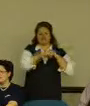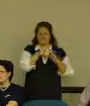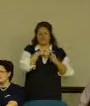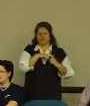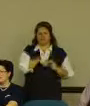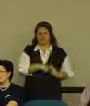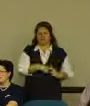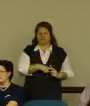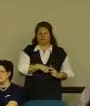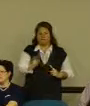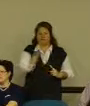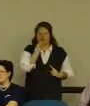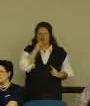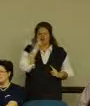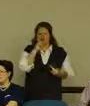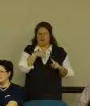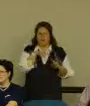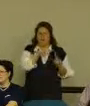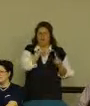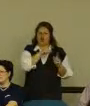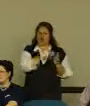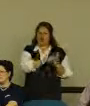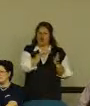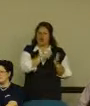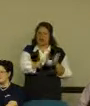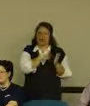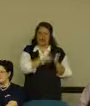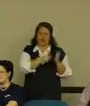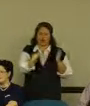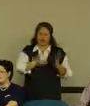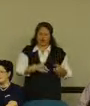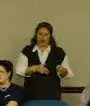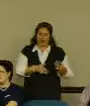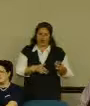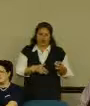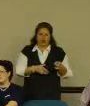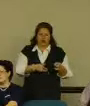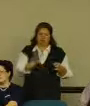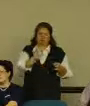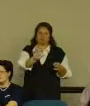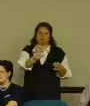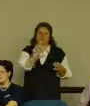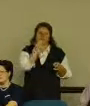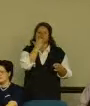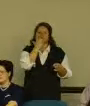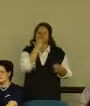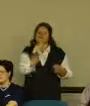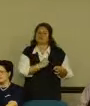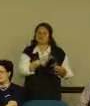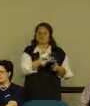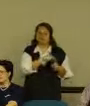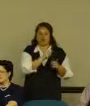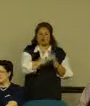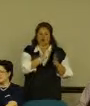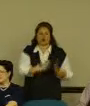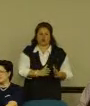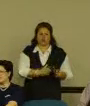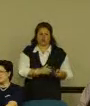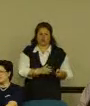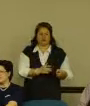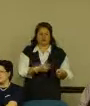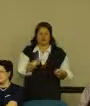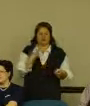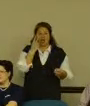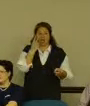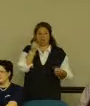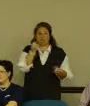So don't forget about that piece. A good writer is worth their weight in gold. We